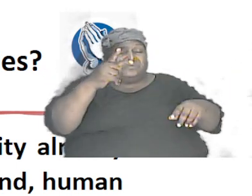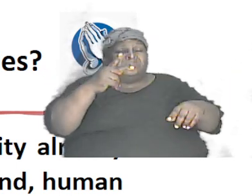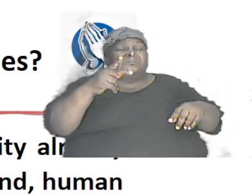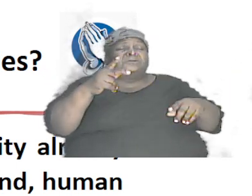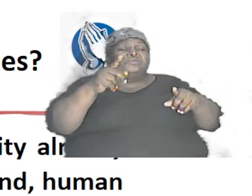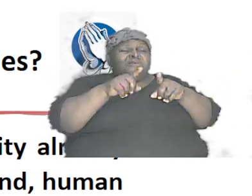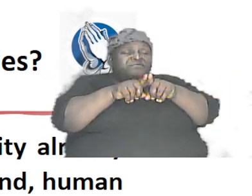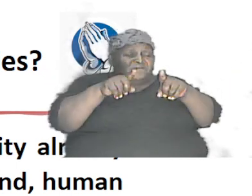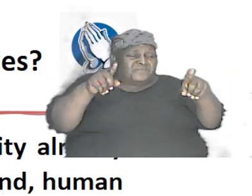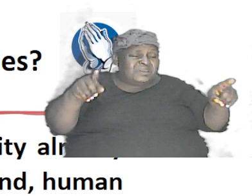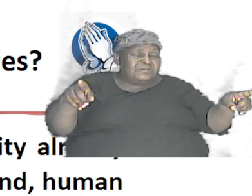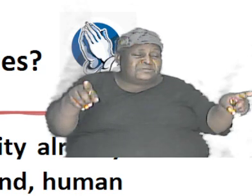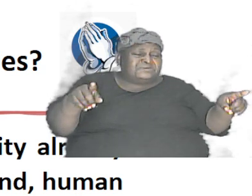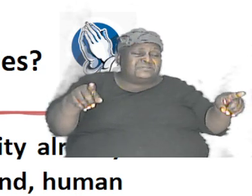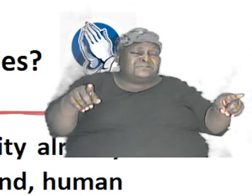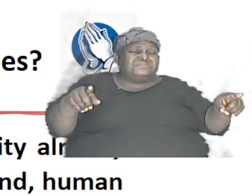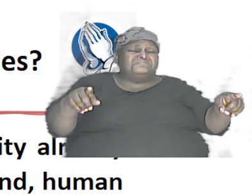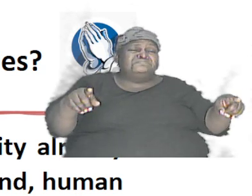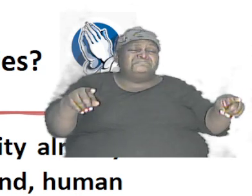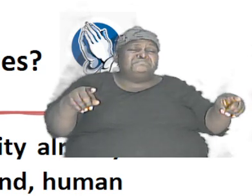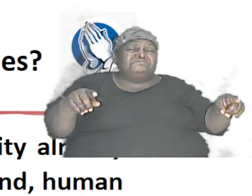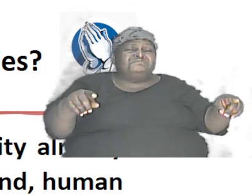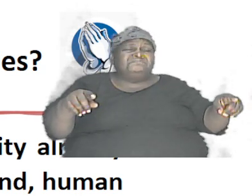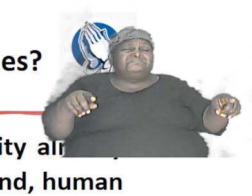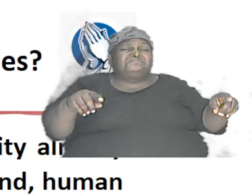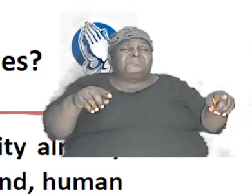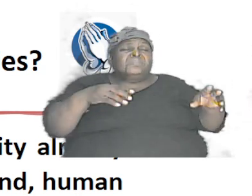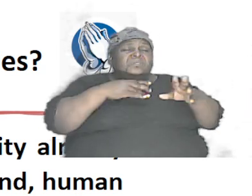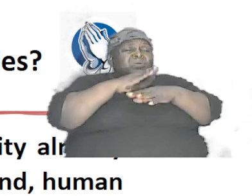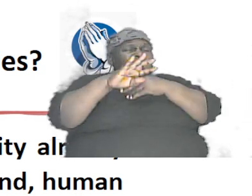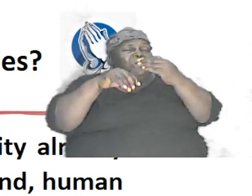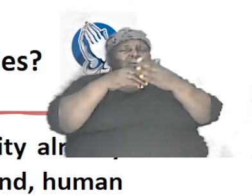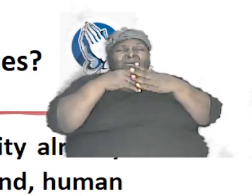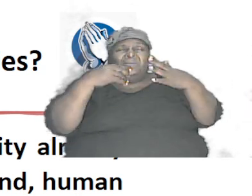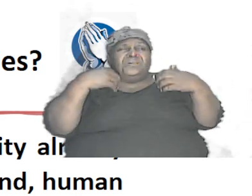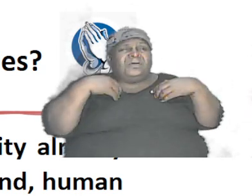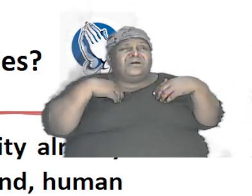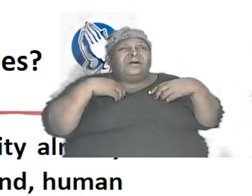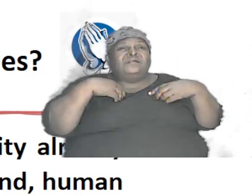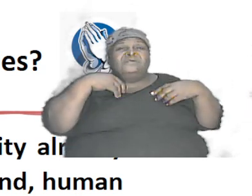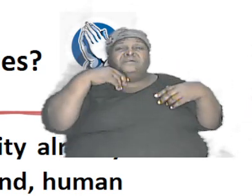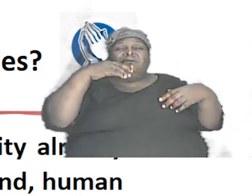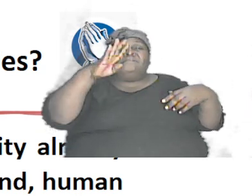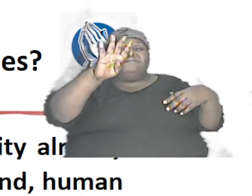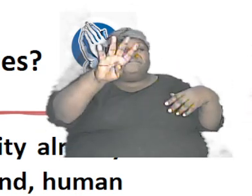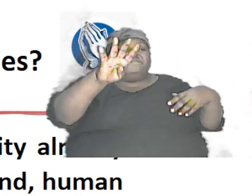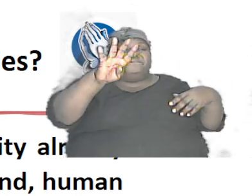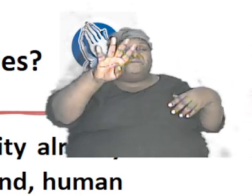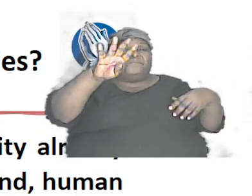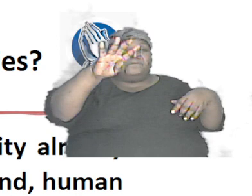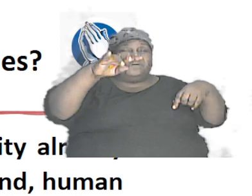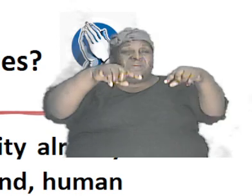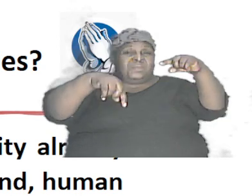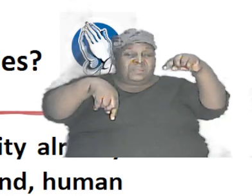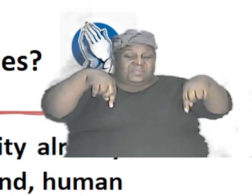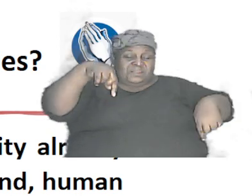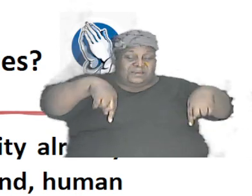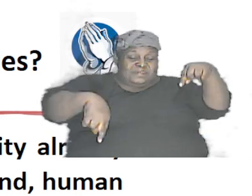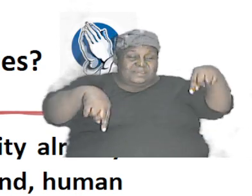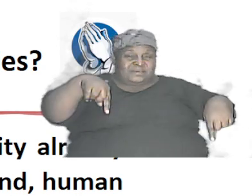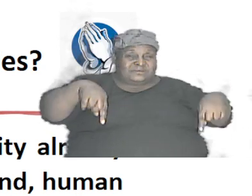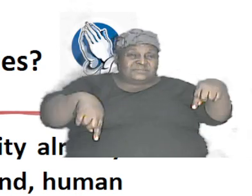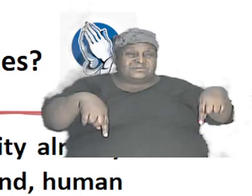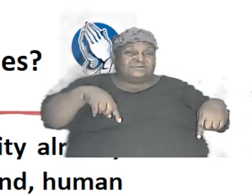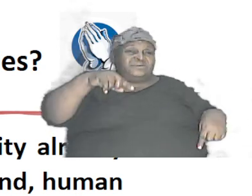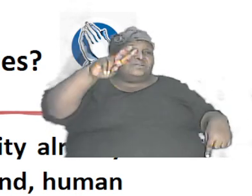that where the dogs are concerned they all had four legs they all had two